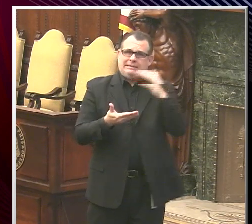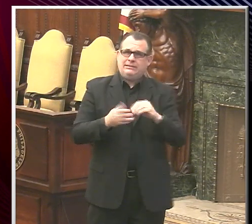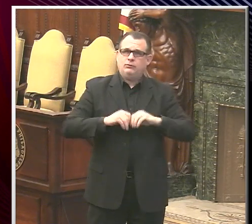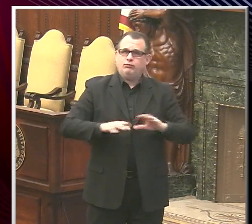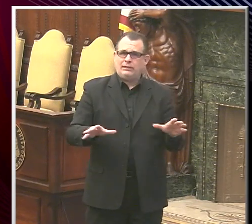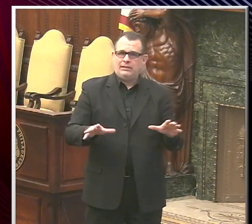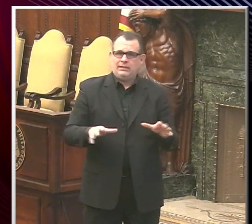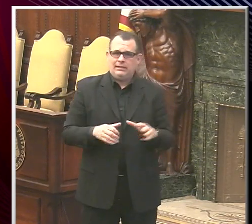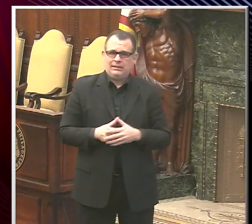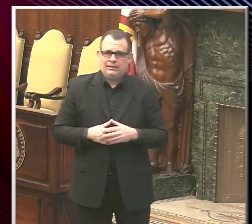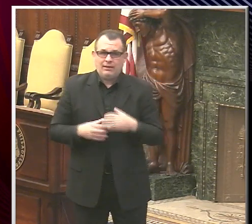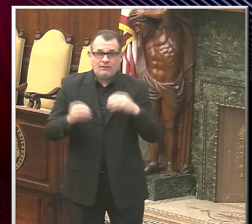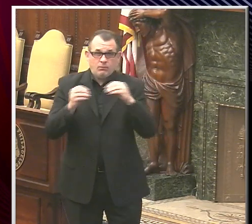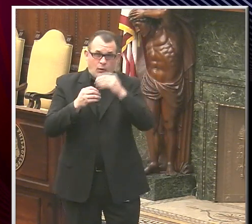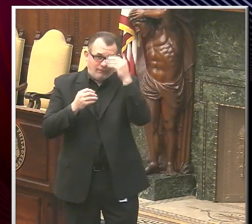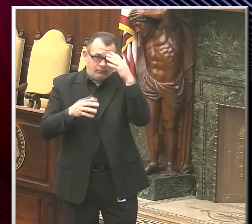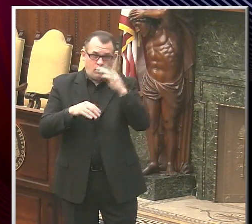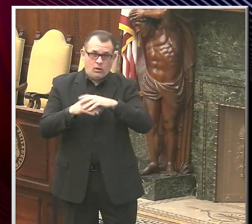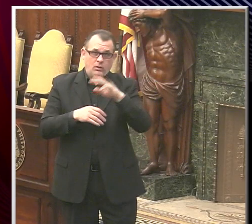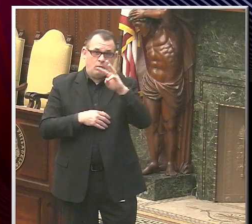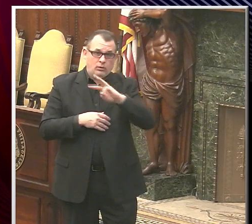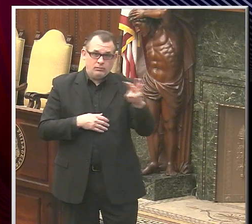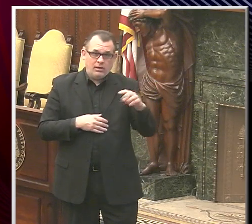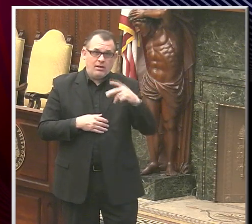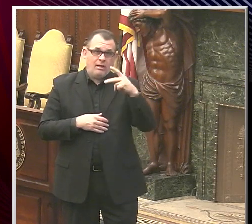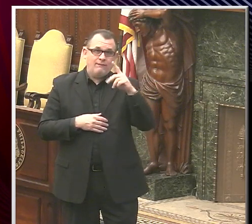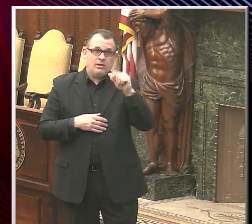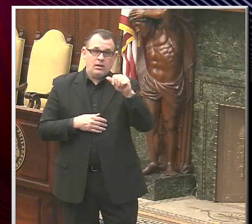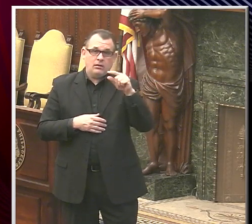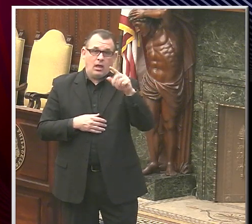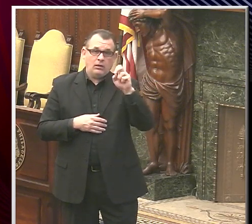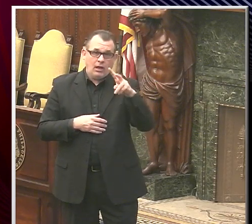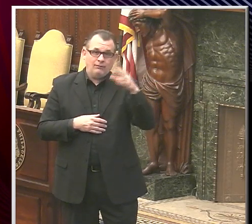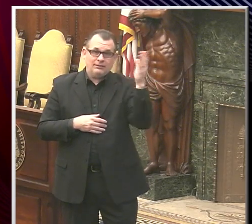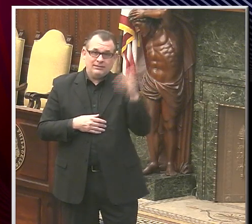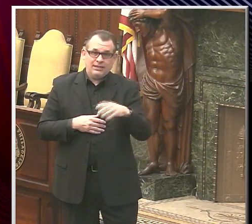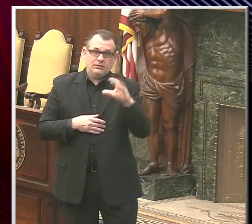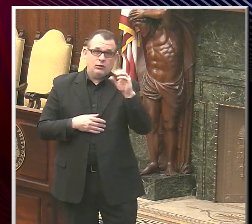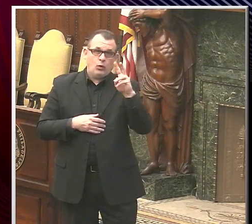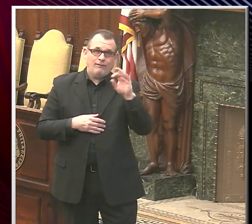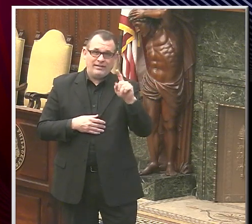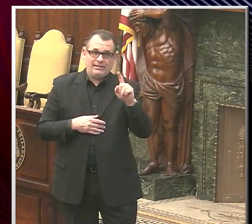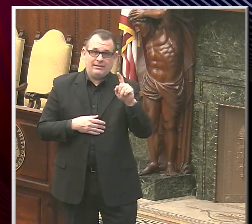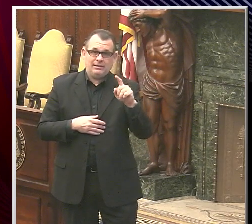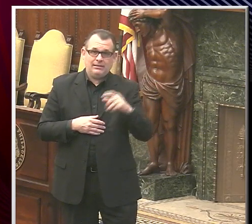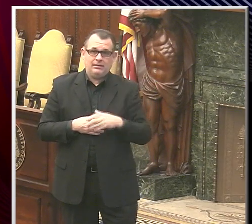and all I want talk about is at our website, www.filla.gov slash COVID. Thanks.